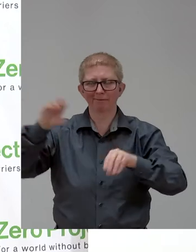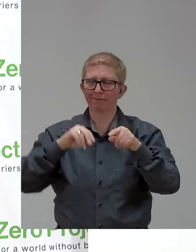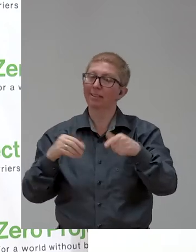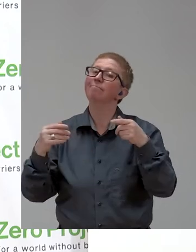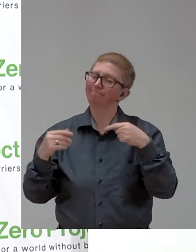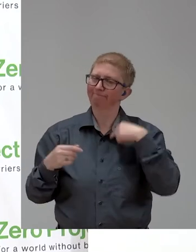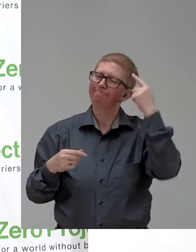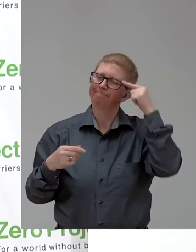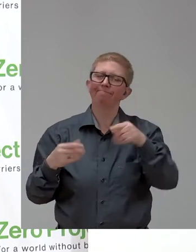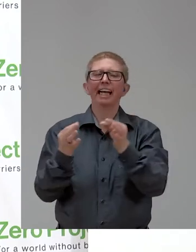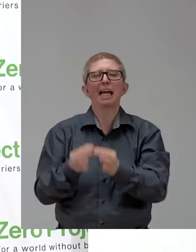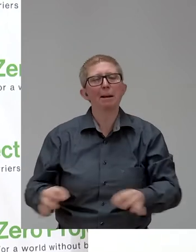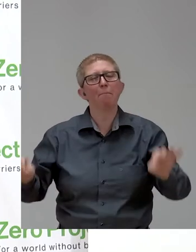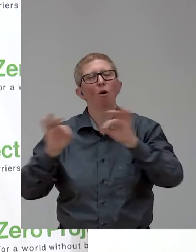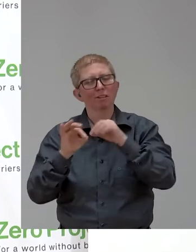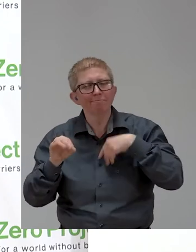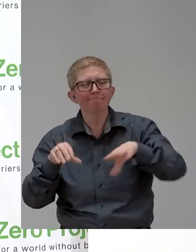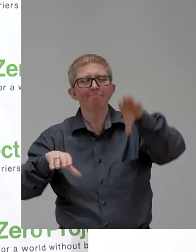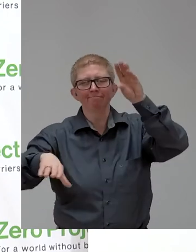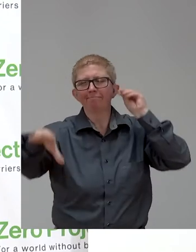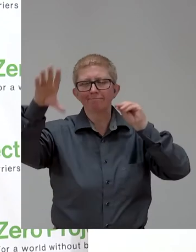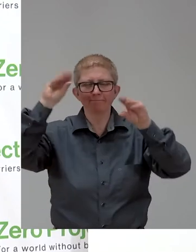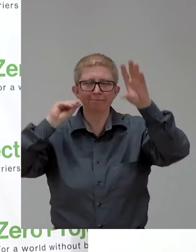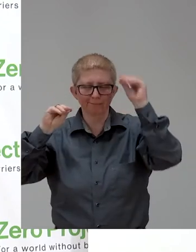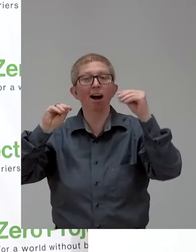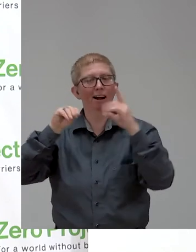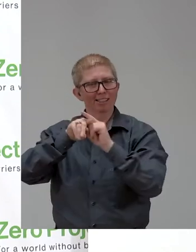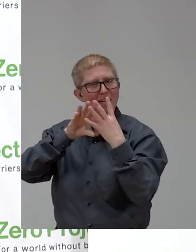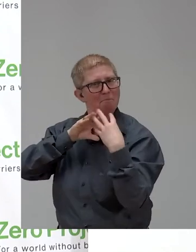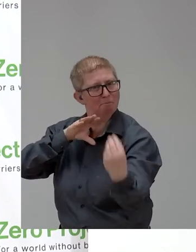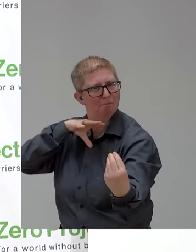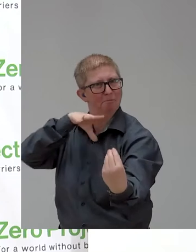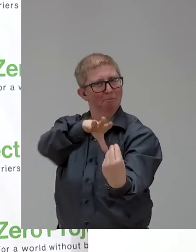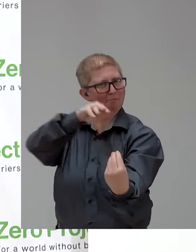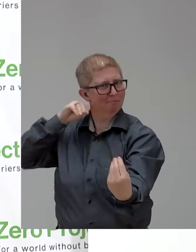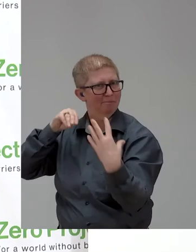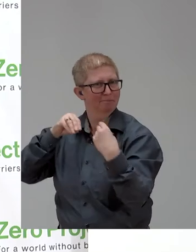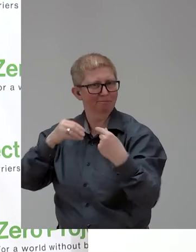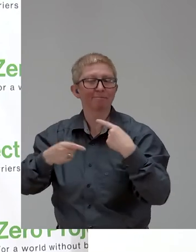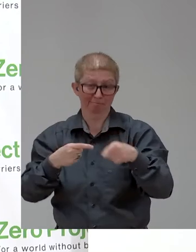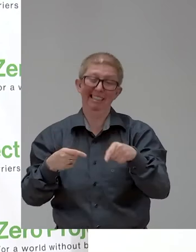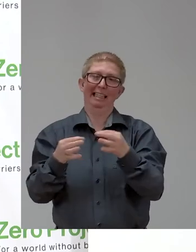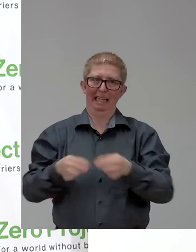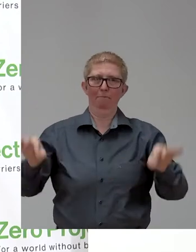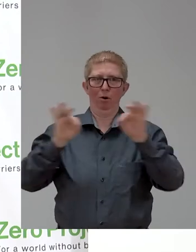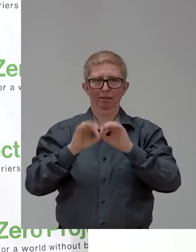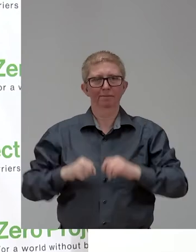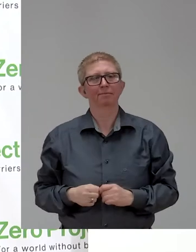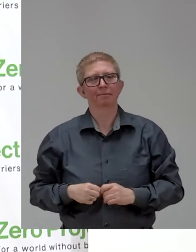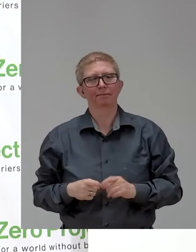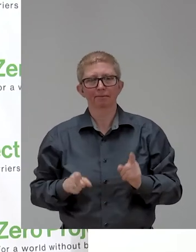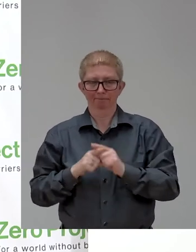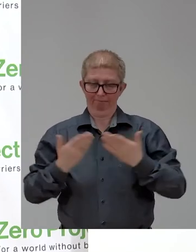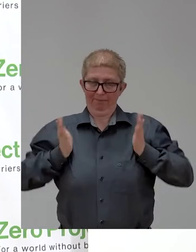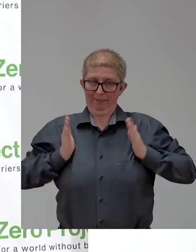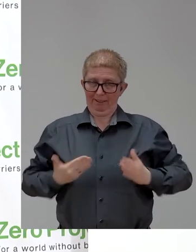we can learn from each region in the world. The second I would say is civil society is important to change